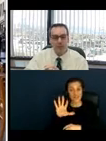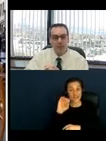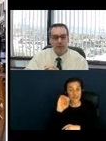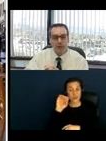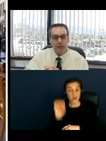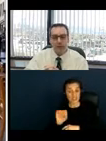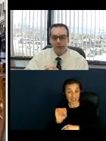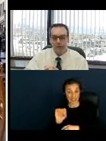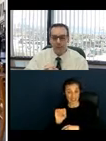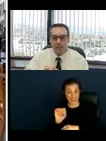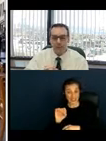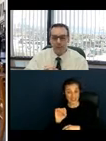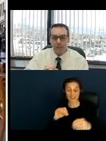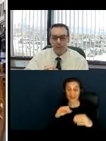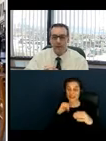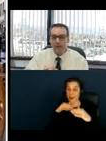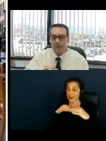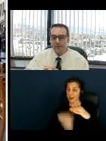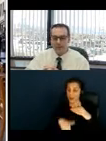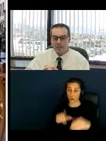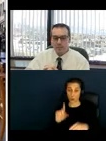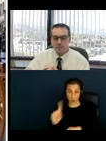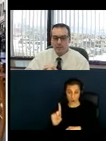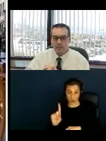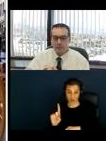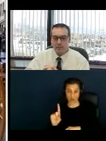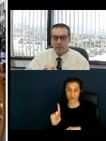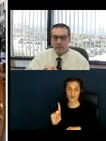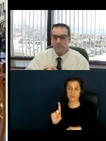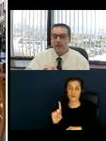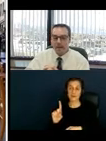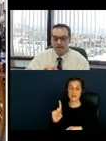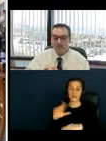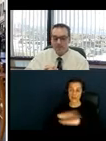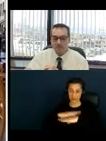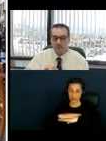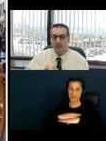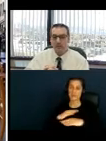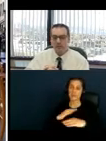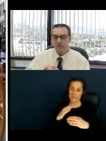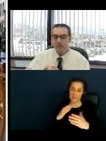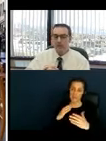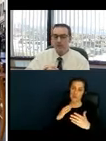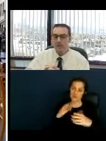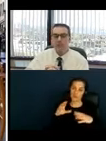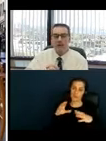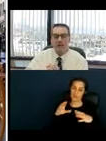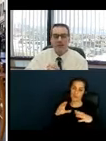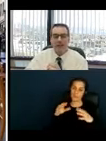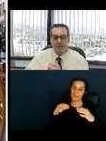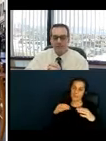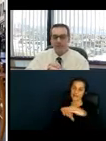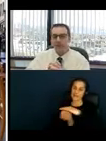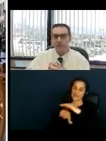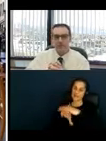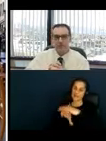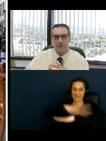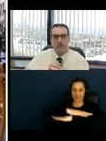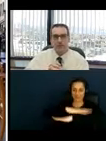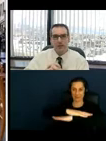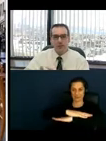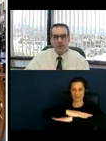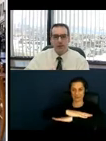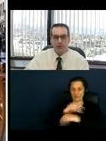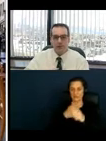one table provide the accessible, provide access, I'm sorry, provide the access provisions